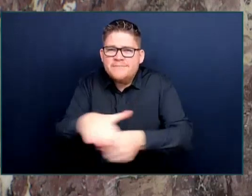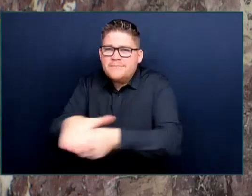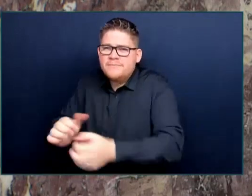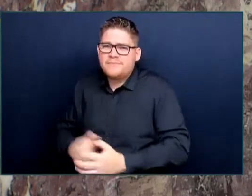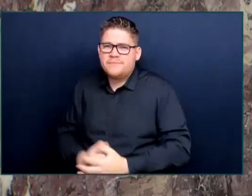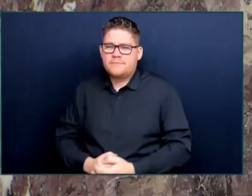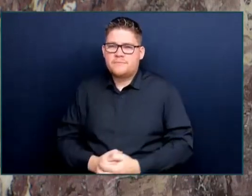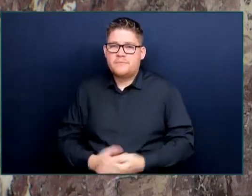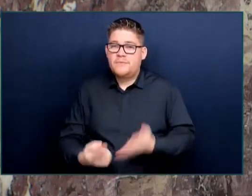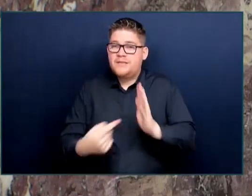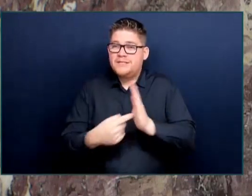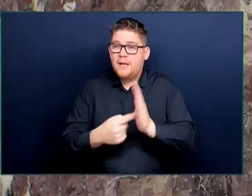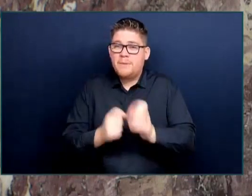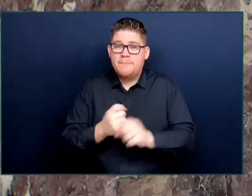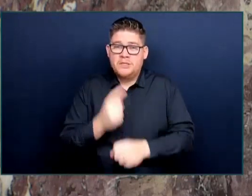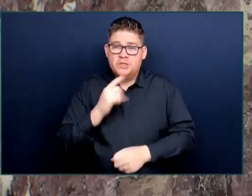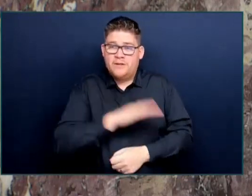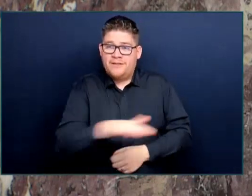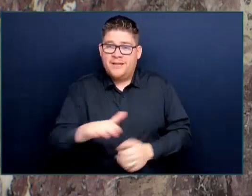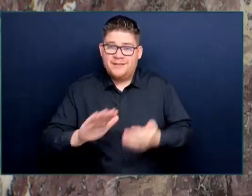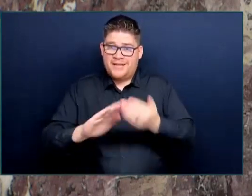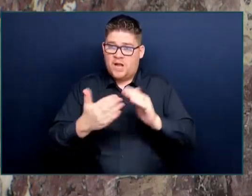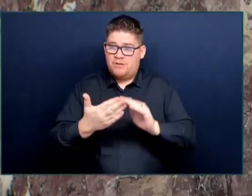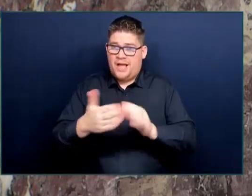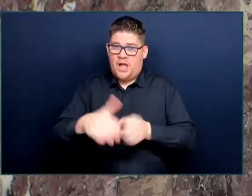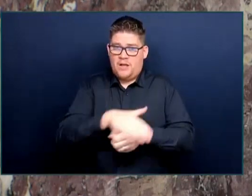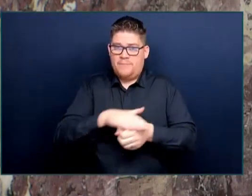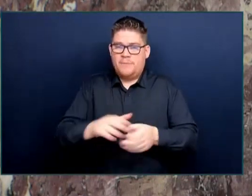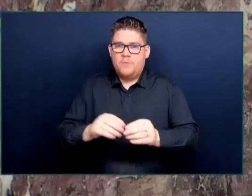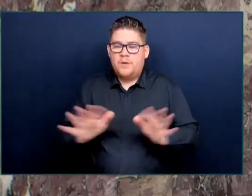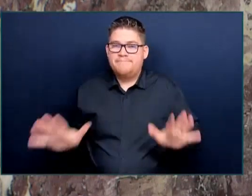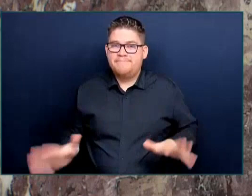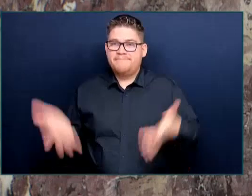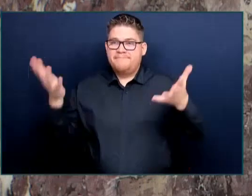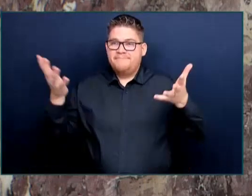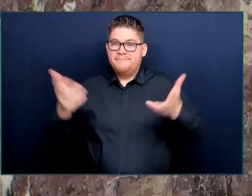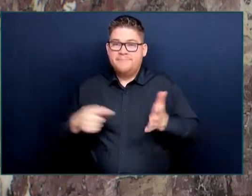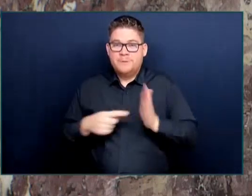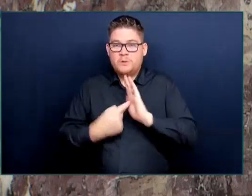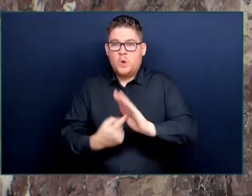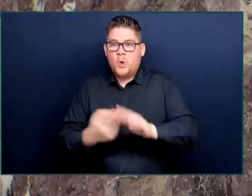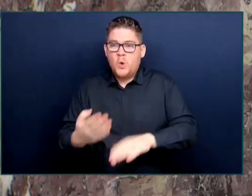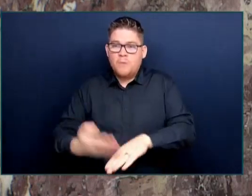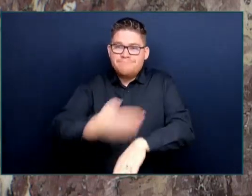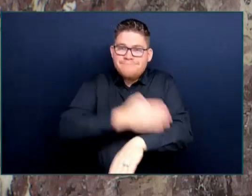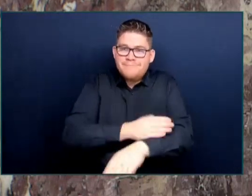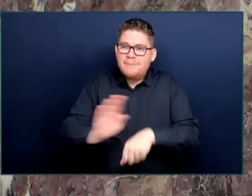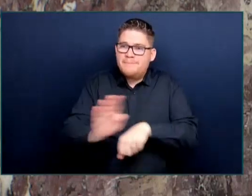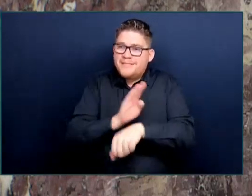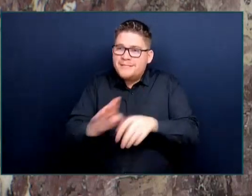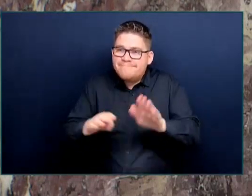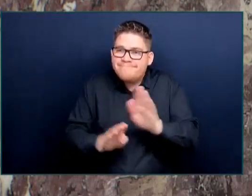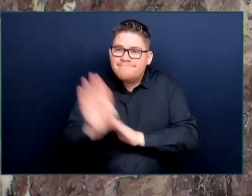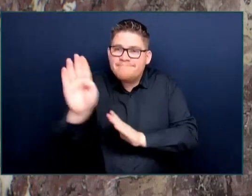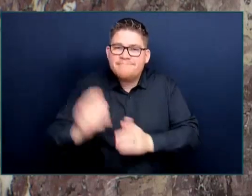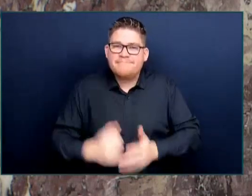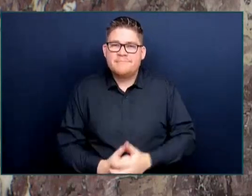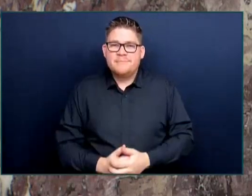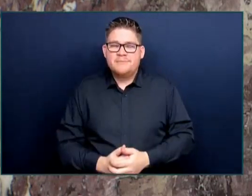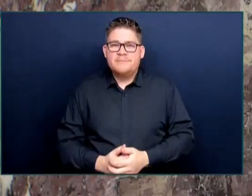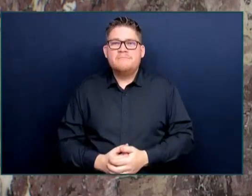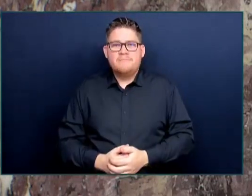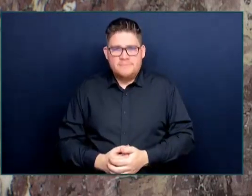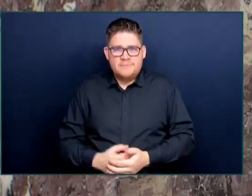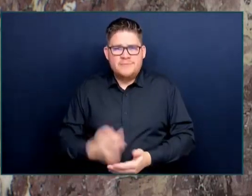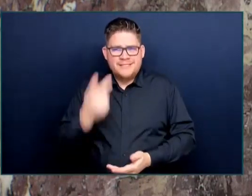need. Where we have seen some progress being made in a number of areas in communities such as Vancouver and Victoria. At the same time, it working